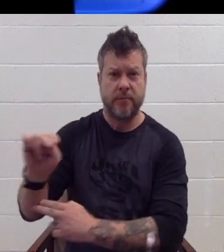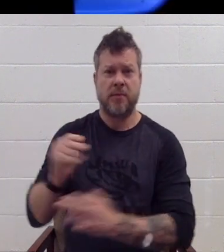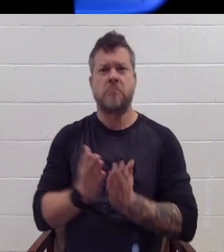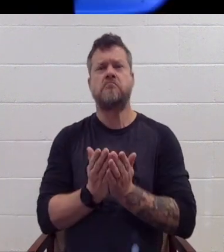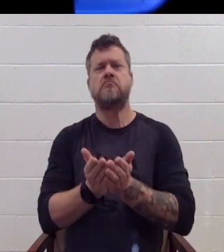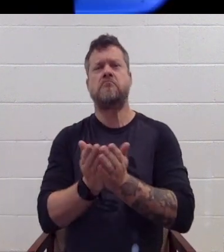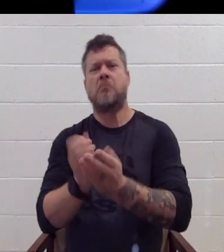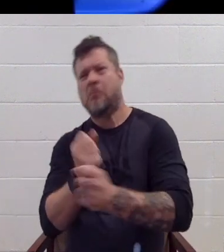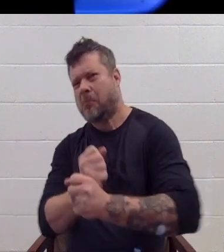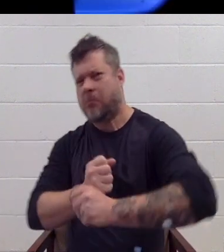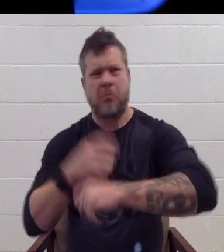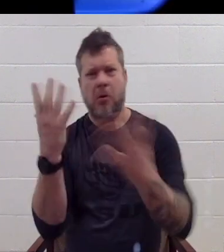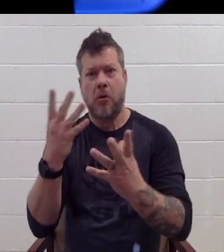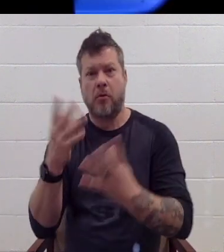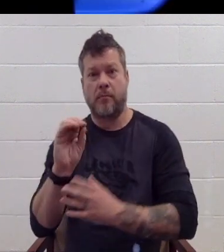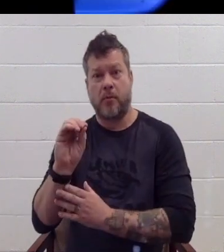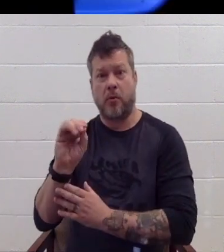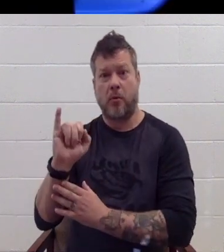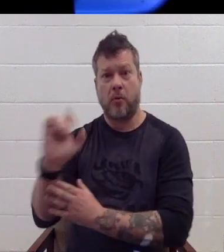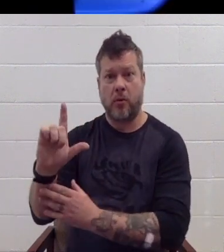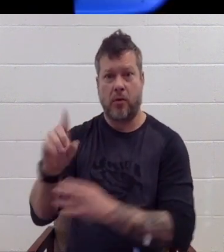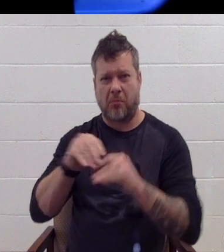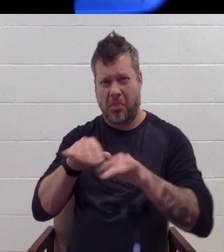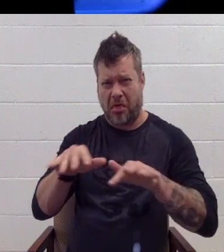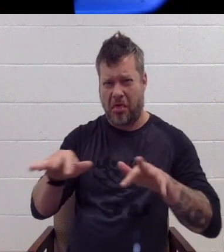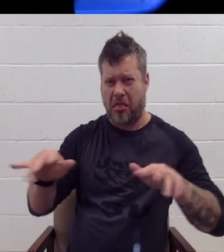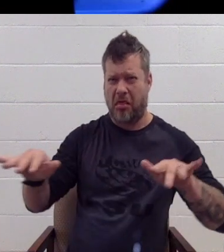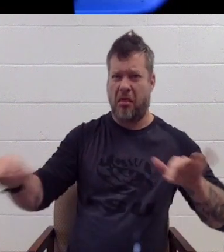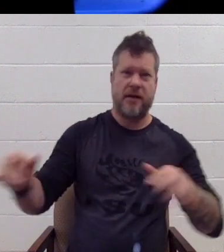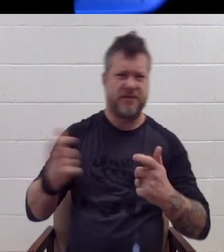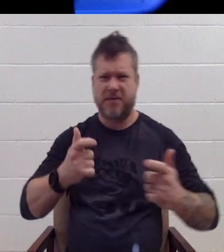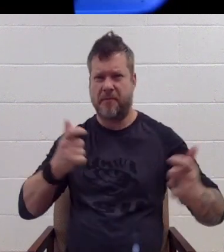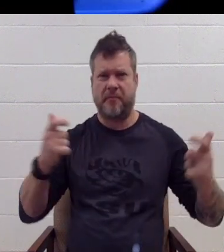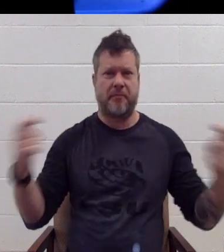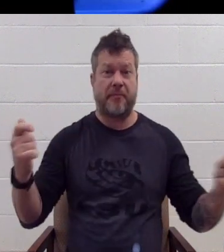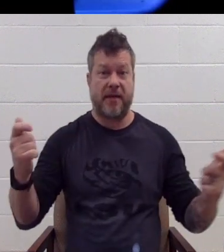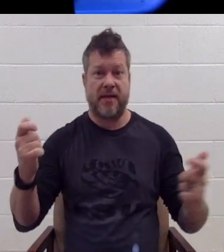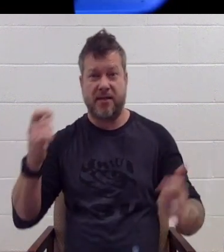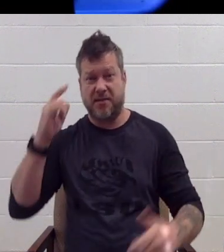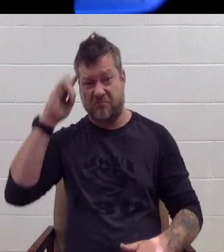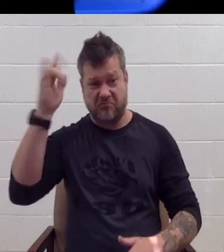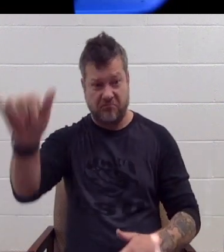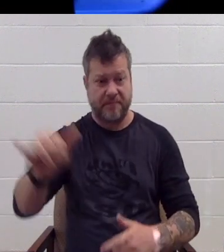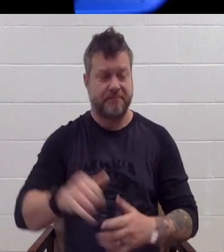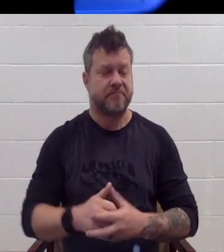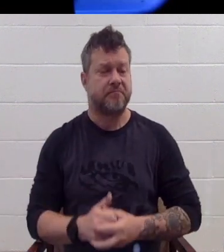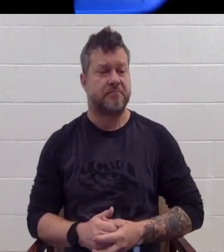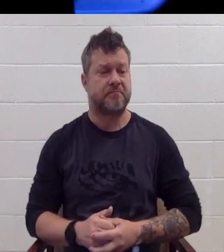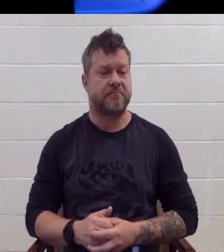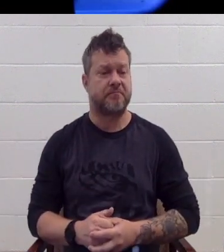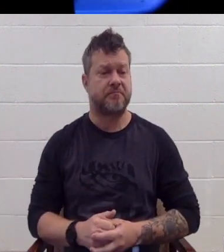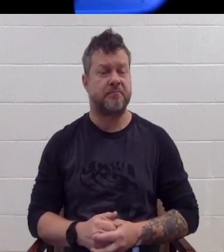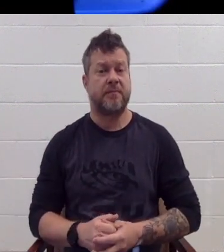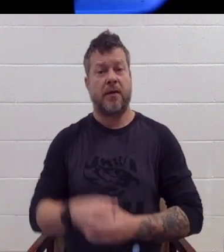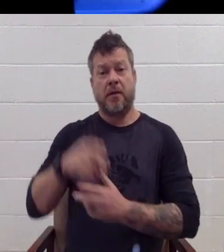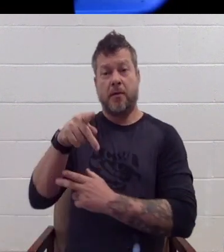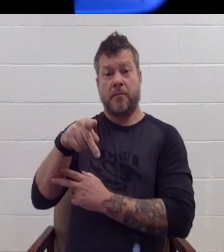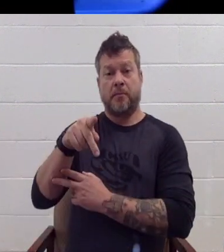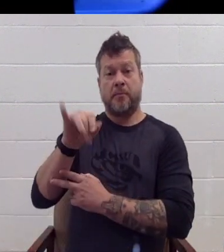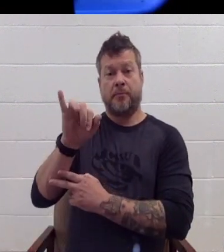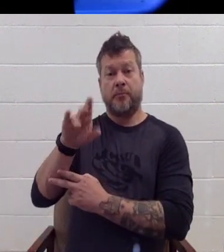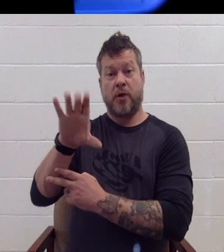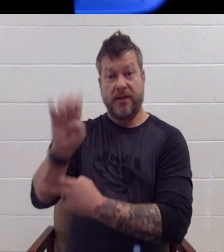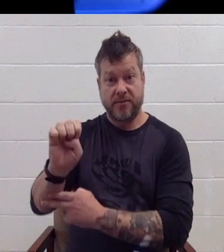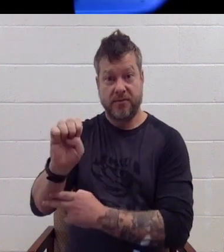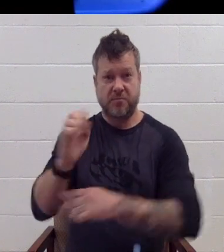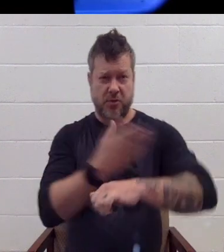Lastly, in 2016, groundbreaking musician Prince passed away at the age of 57. That's all for This Week